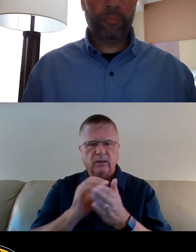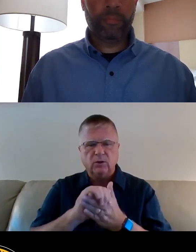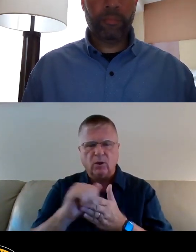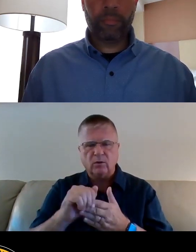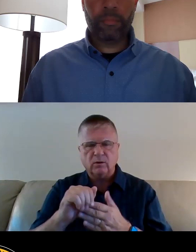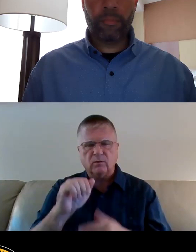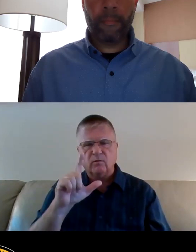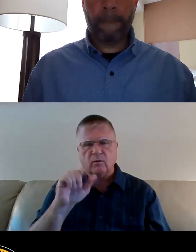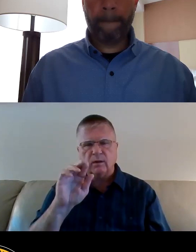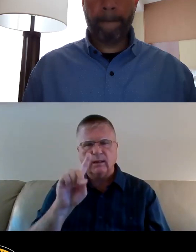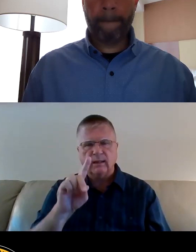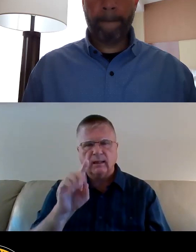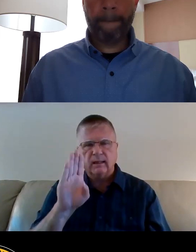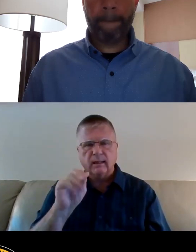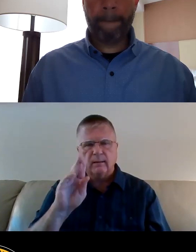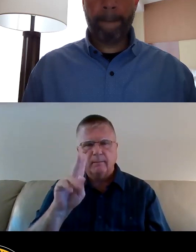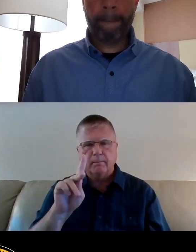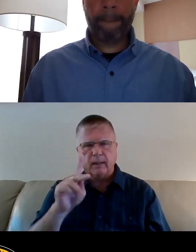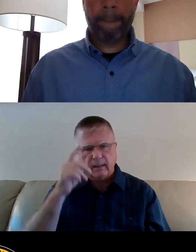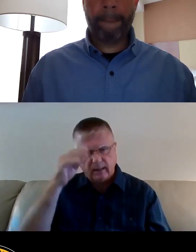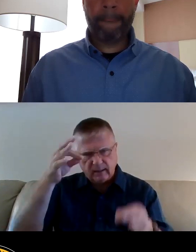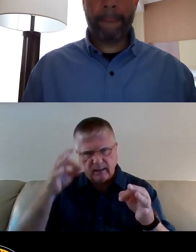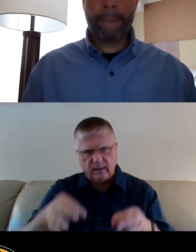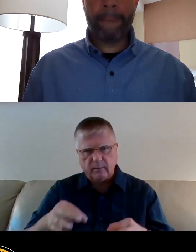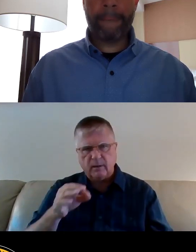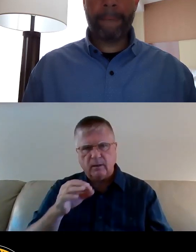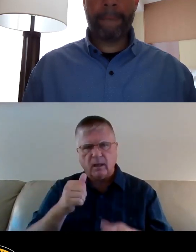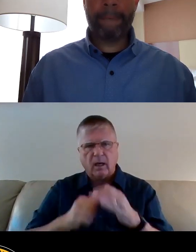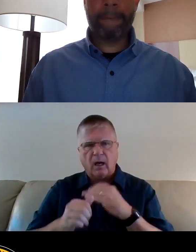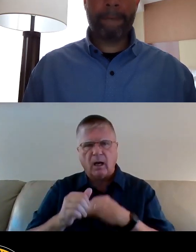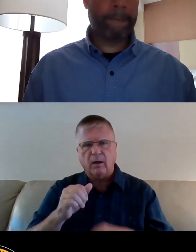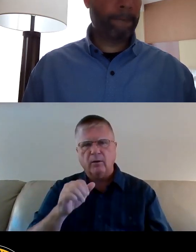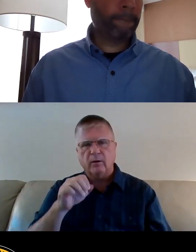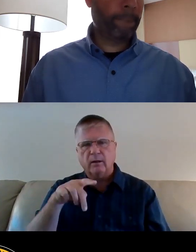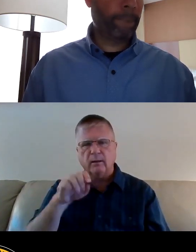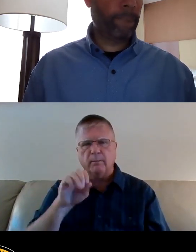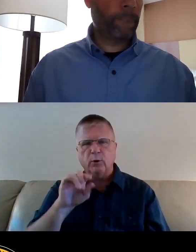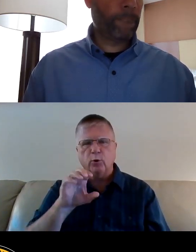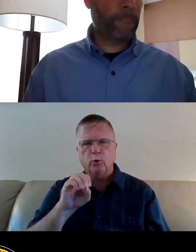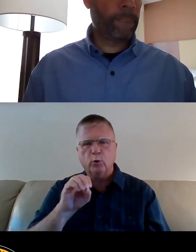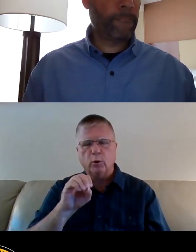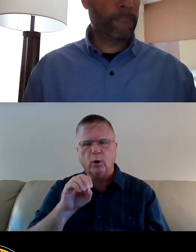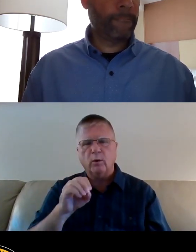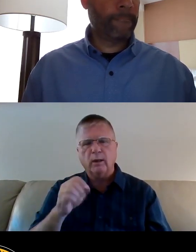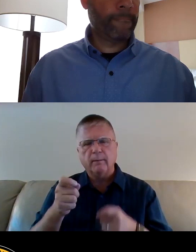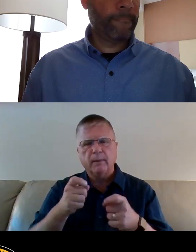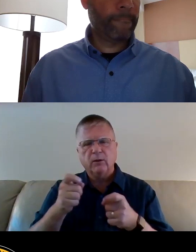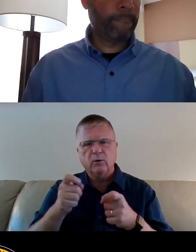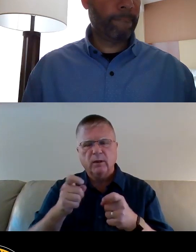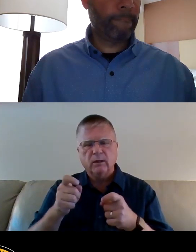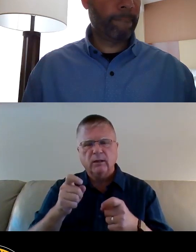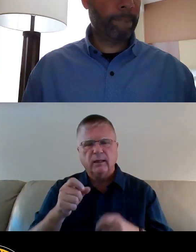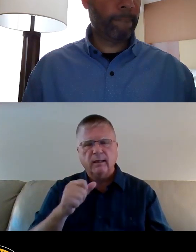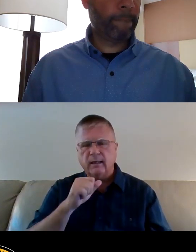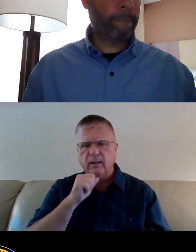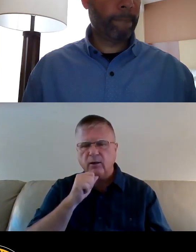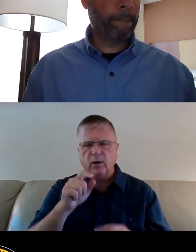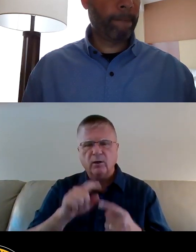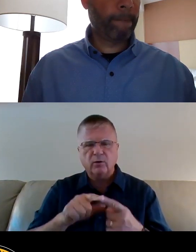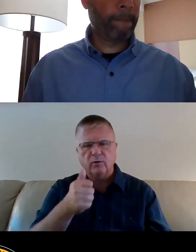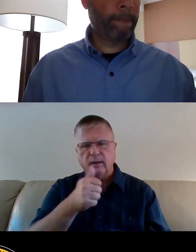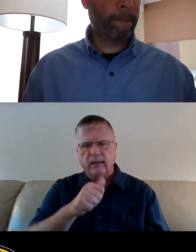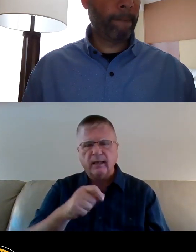which was committed under the Peduto administration. And not to anyone's